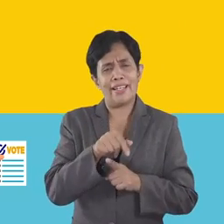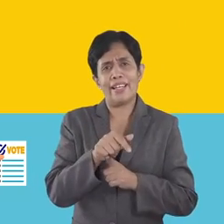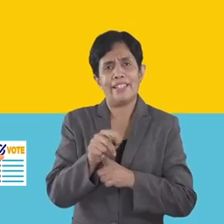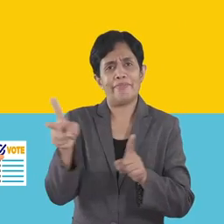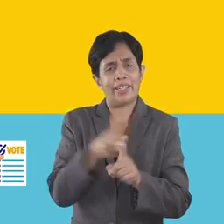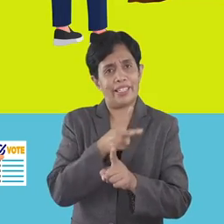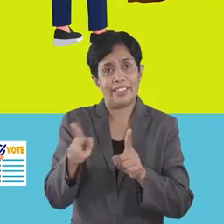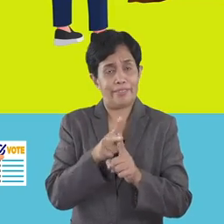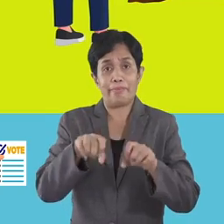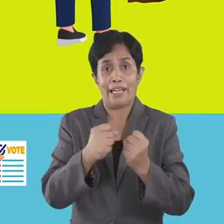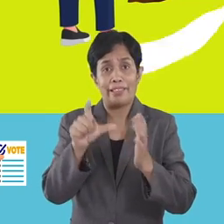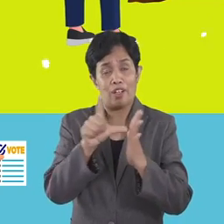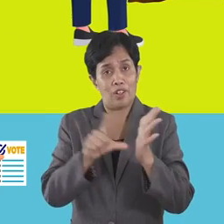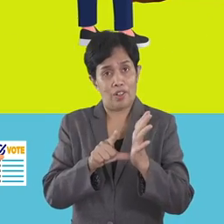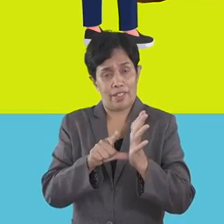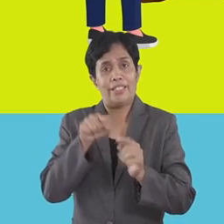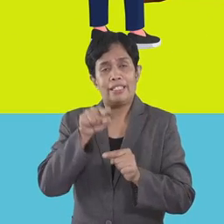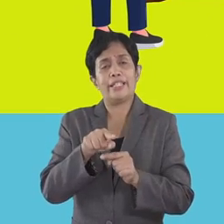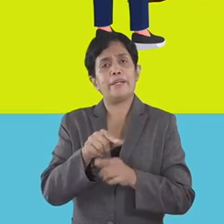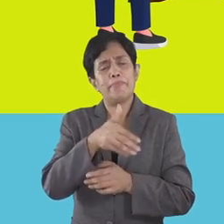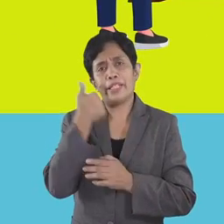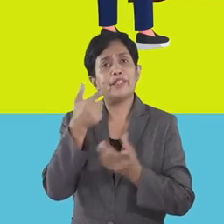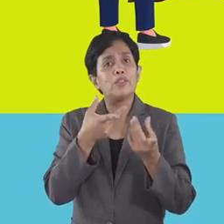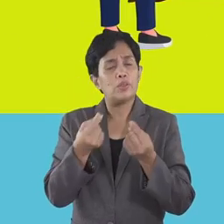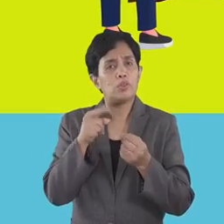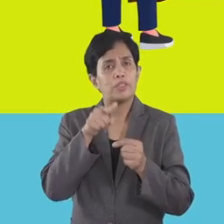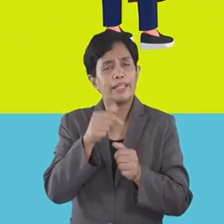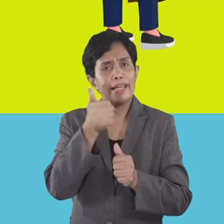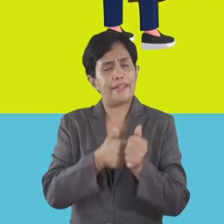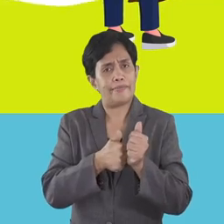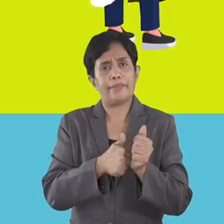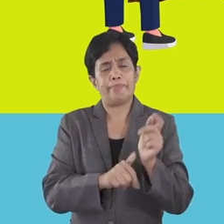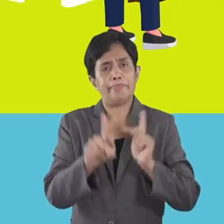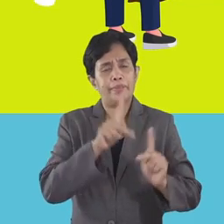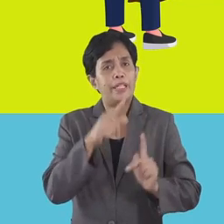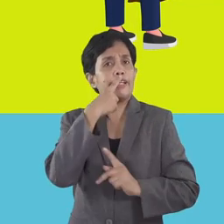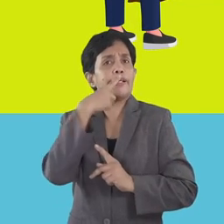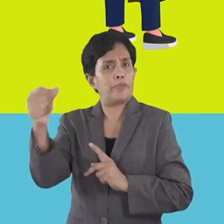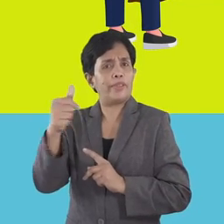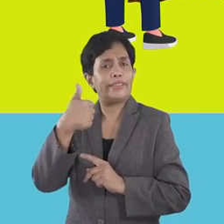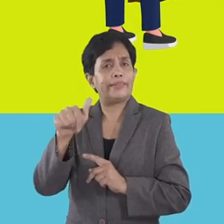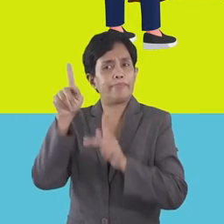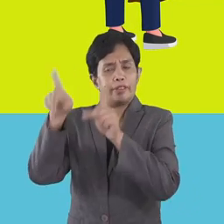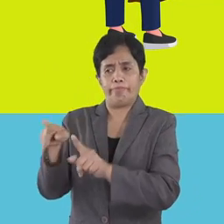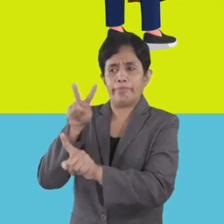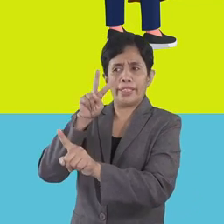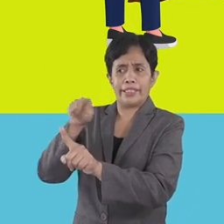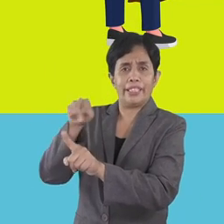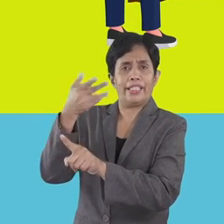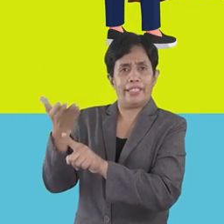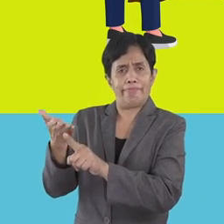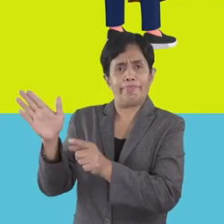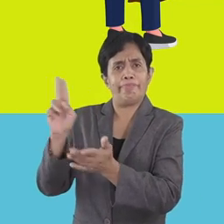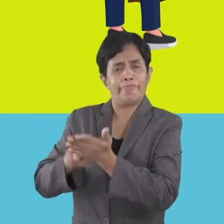runner does so. However, the best deterrent is for every citizen to report any person seen filling up ballots